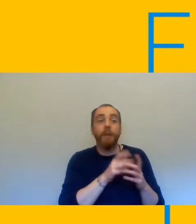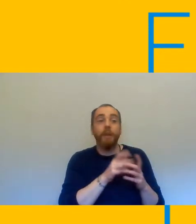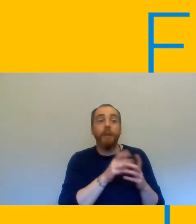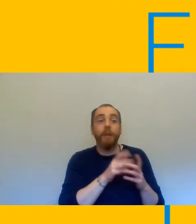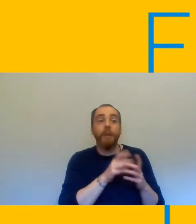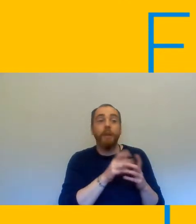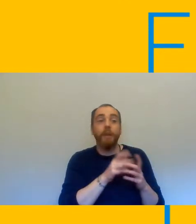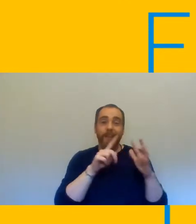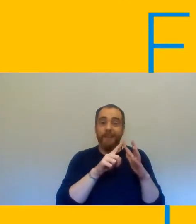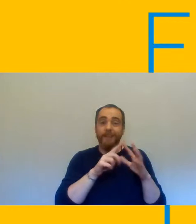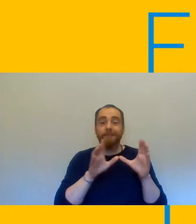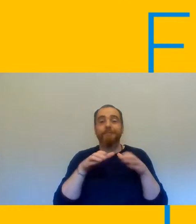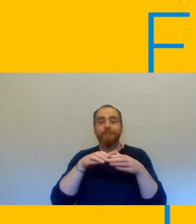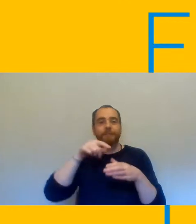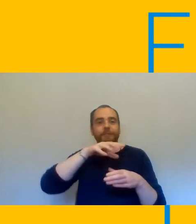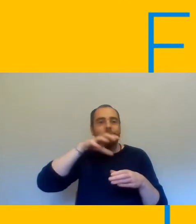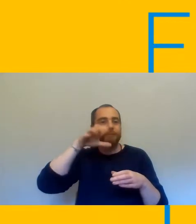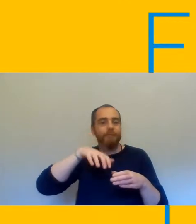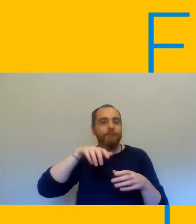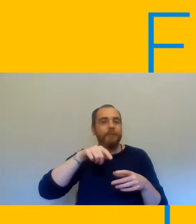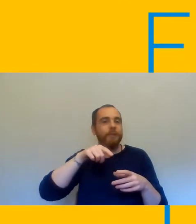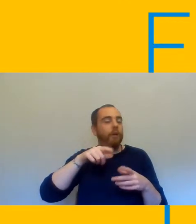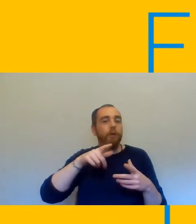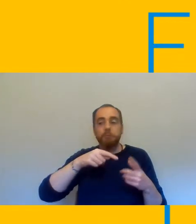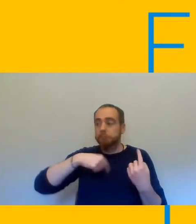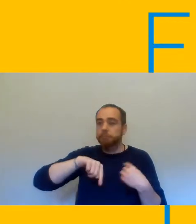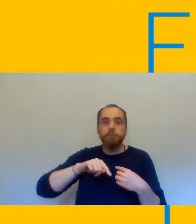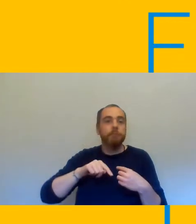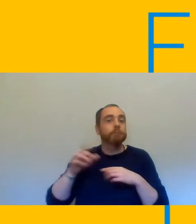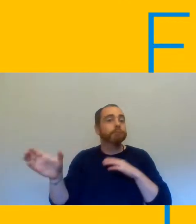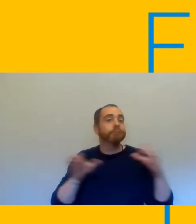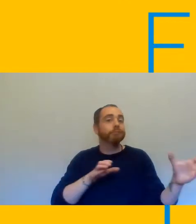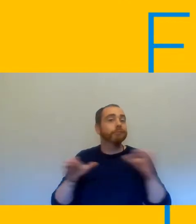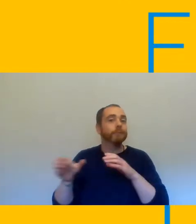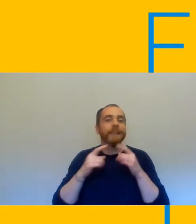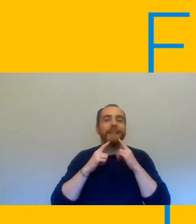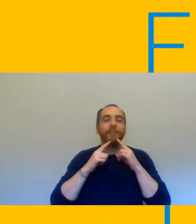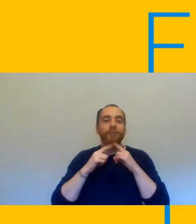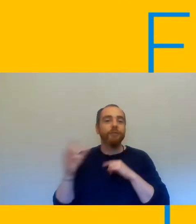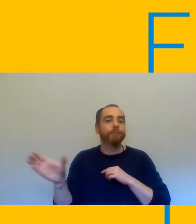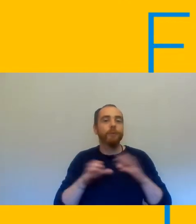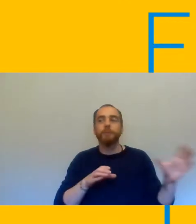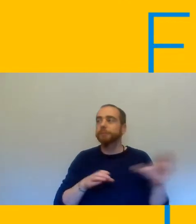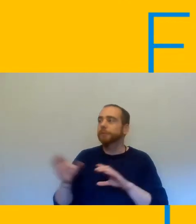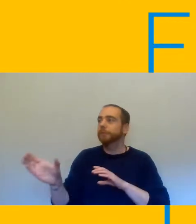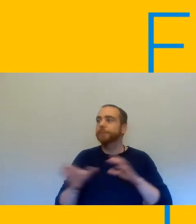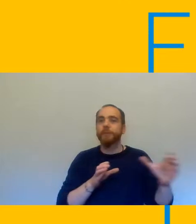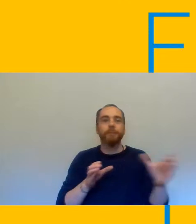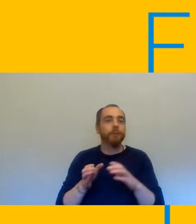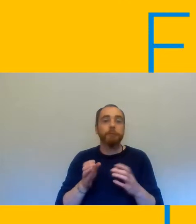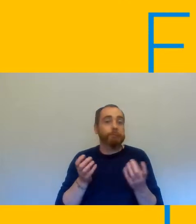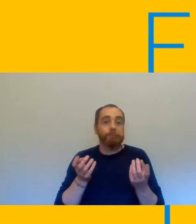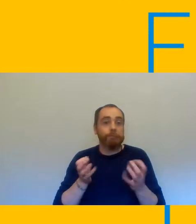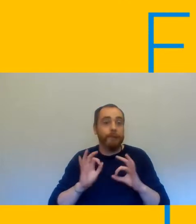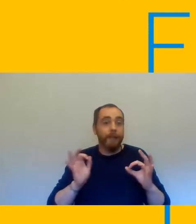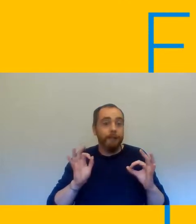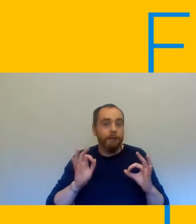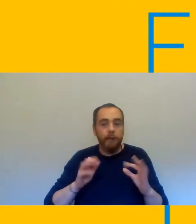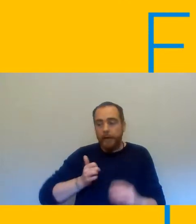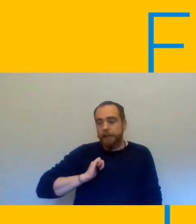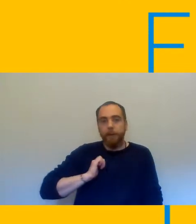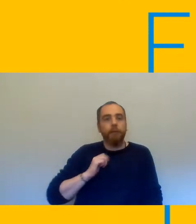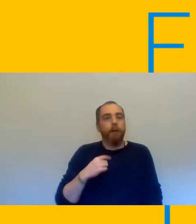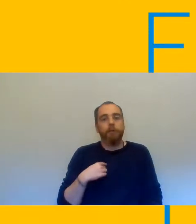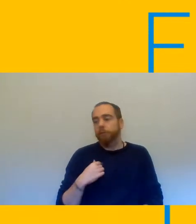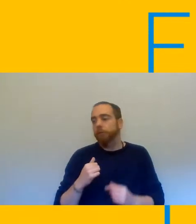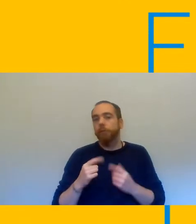we know that we don't have supply teachers we don't have people coming in cover we're expected to cover and that's standard you know these times i've